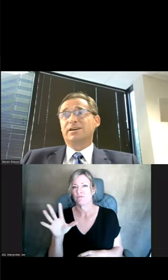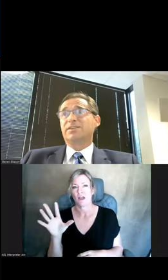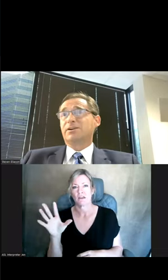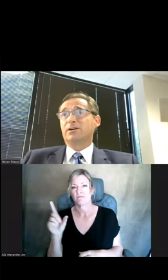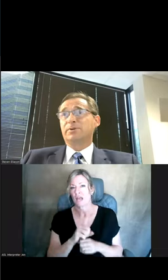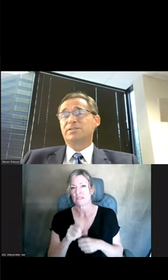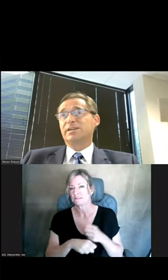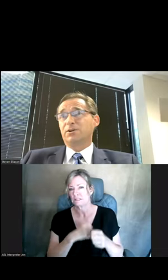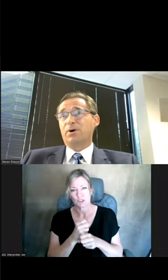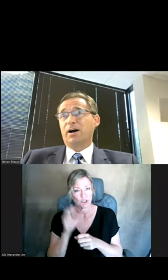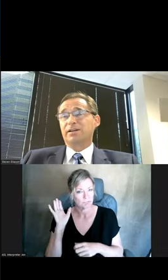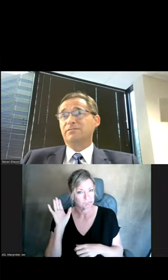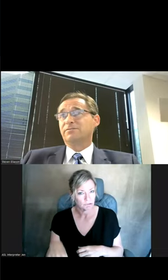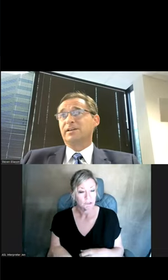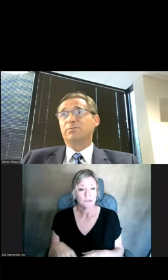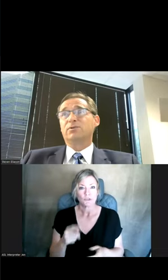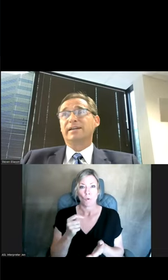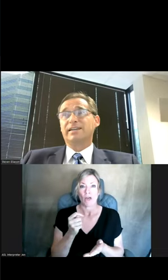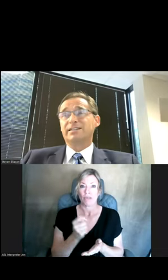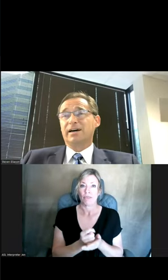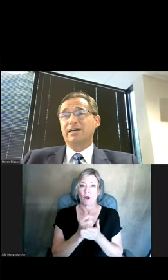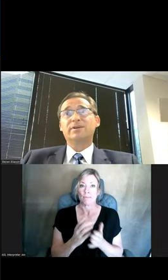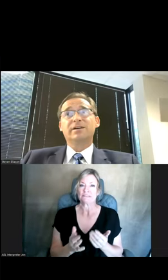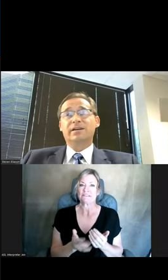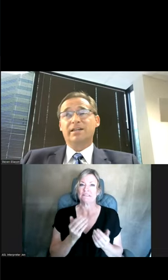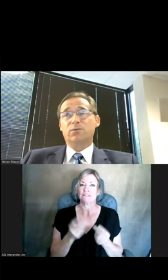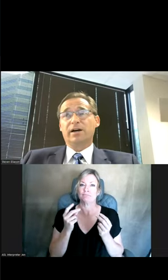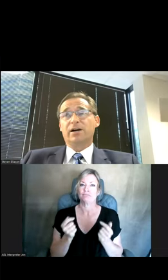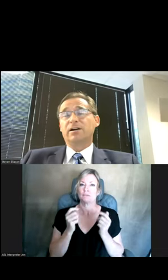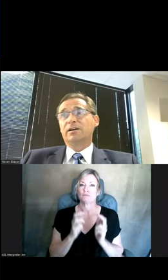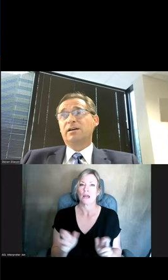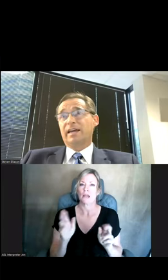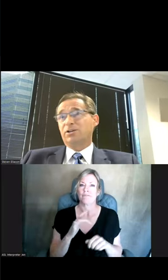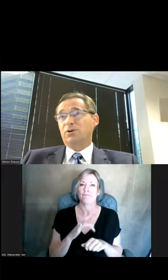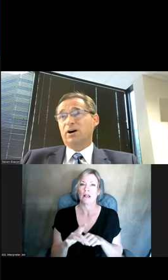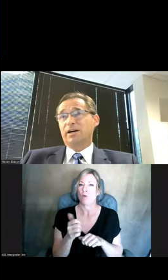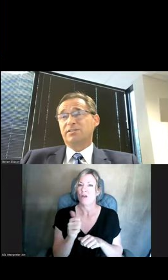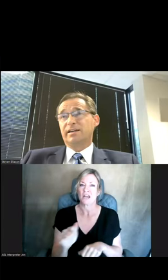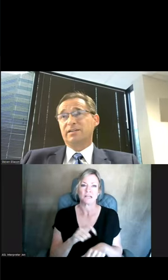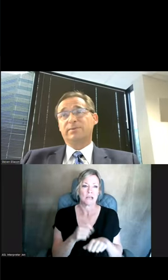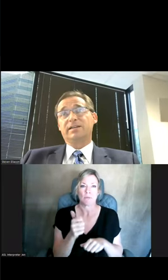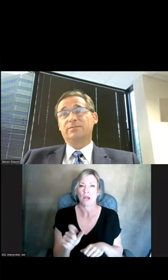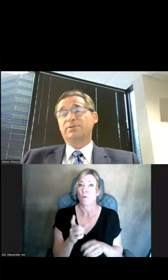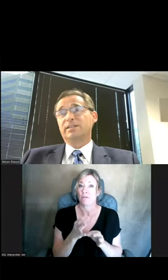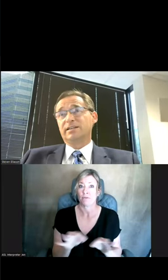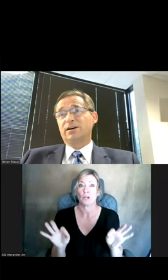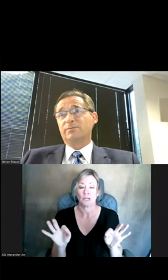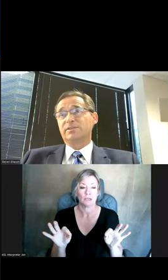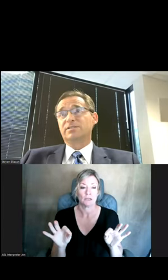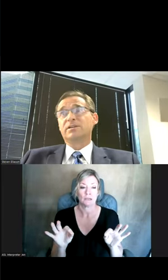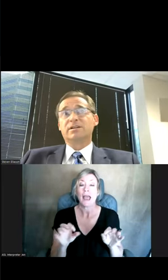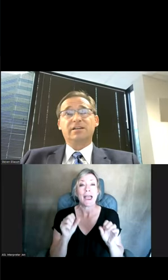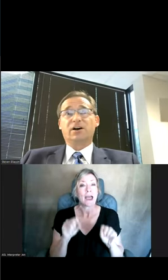this is a therapist in their pocket, available anytime, anywhere, and at no cost, and can be completely